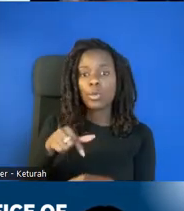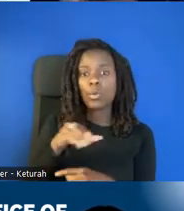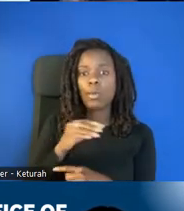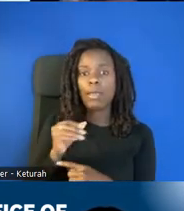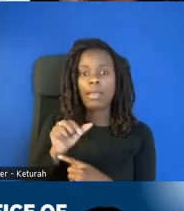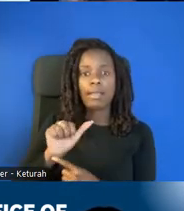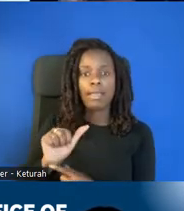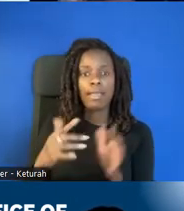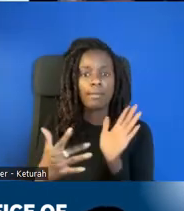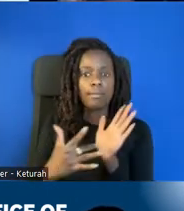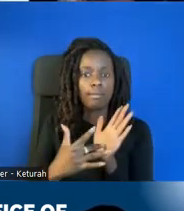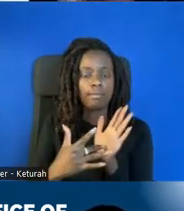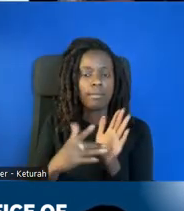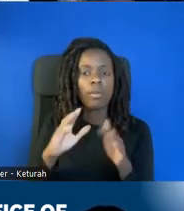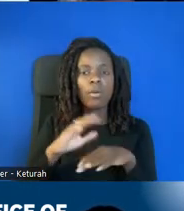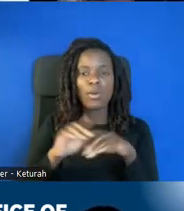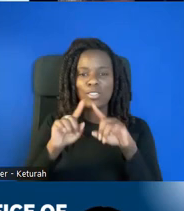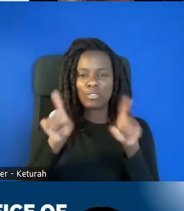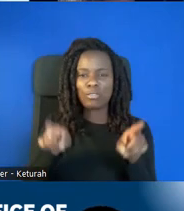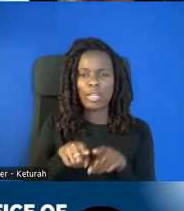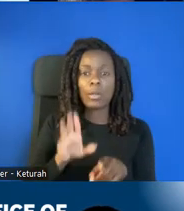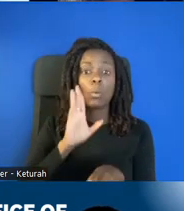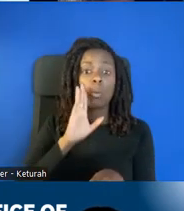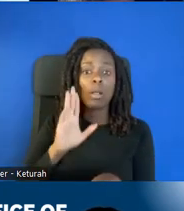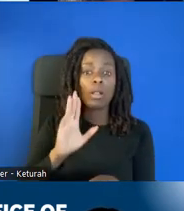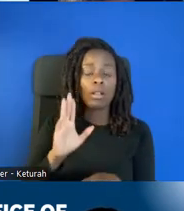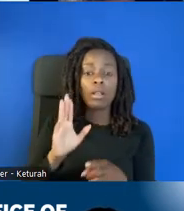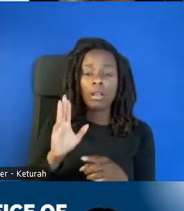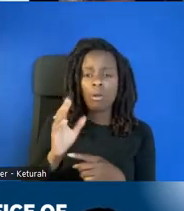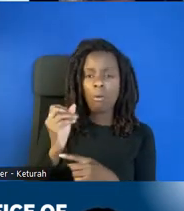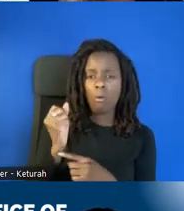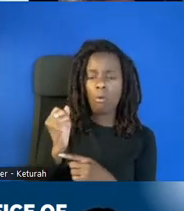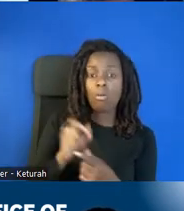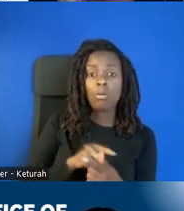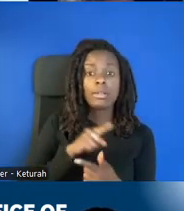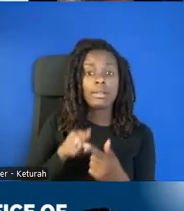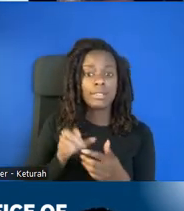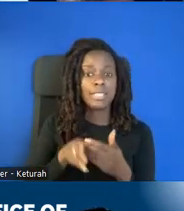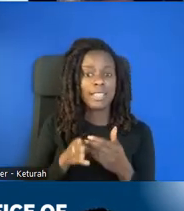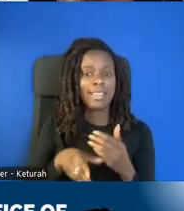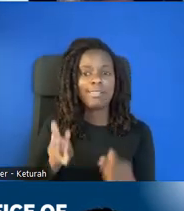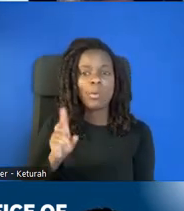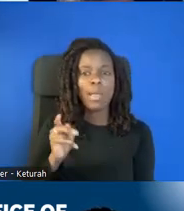answers, question and answer questions from the audience at the end of the webinar.